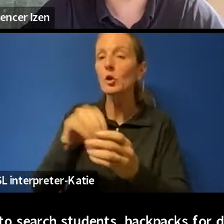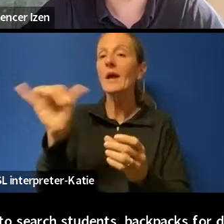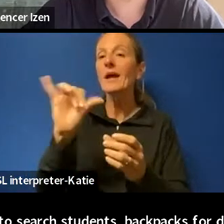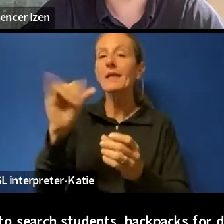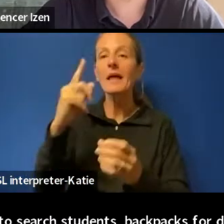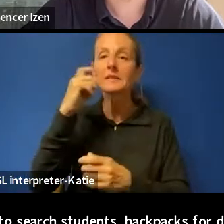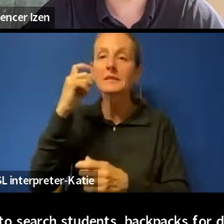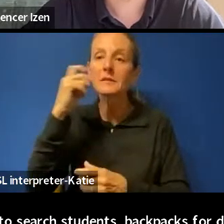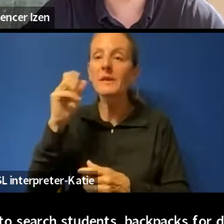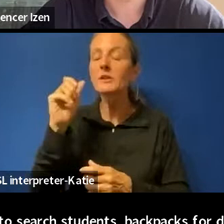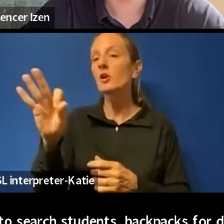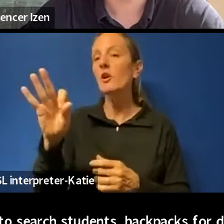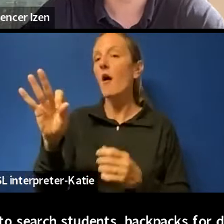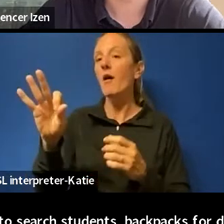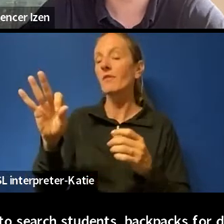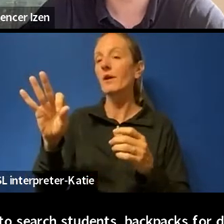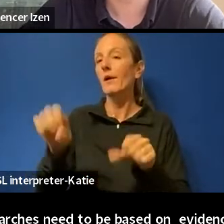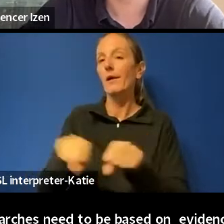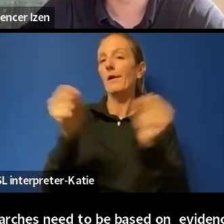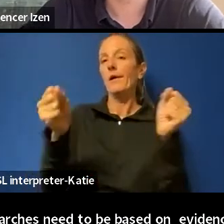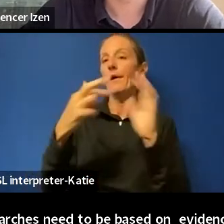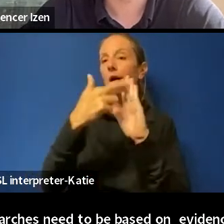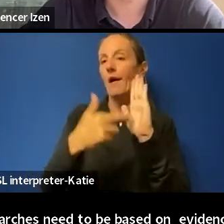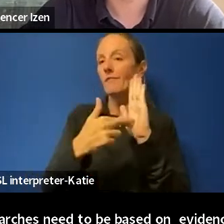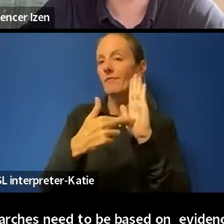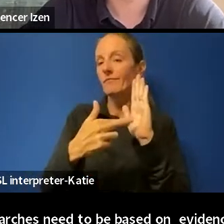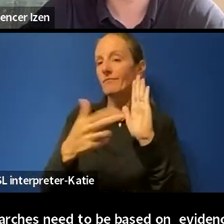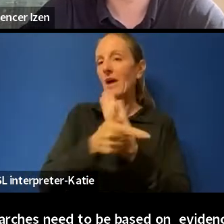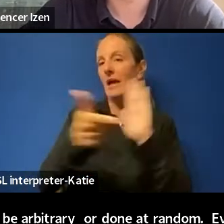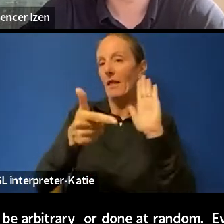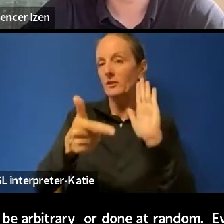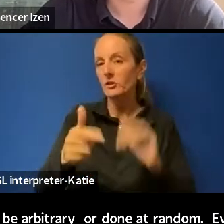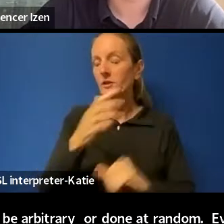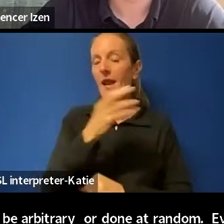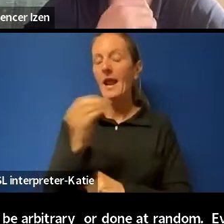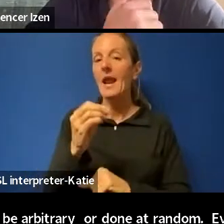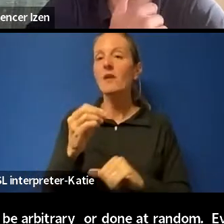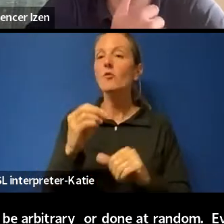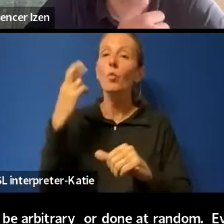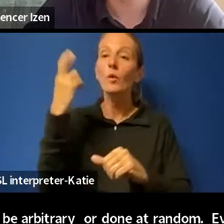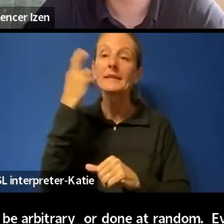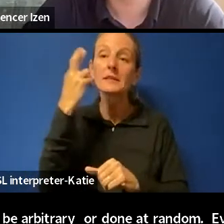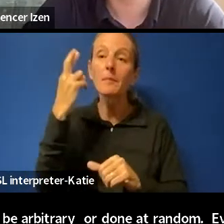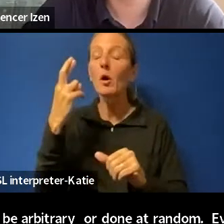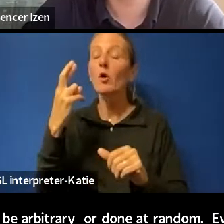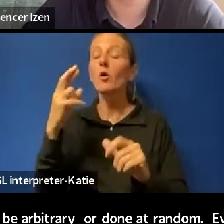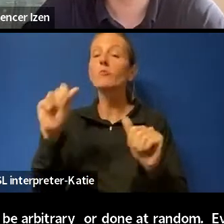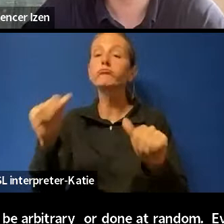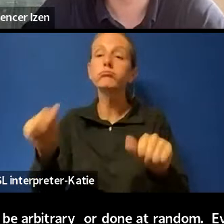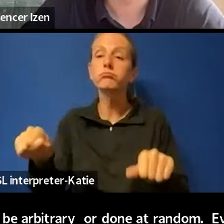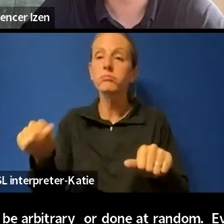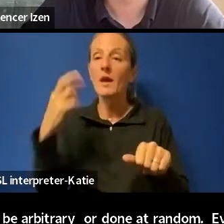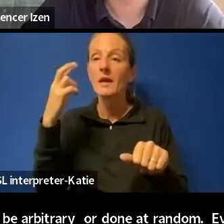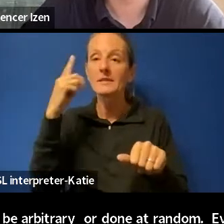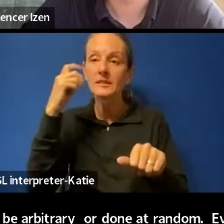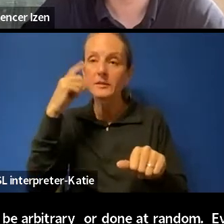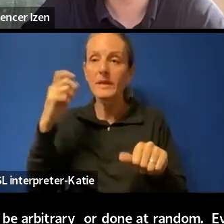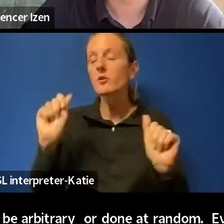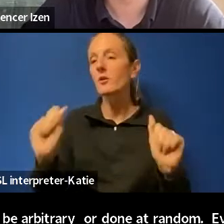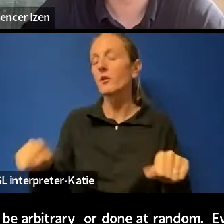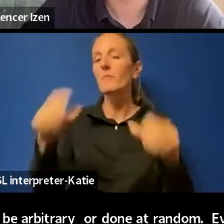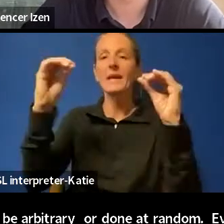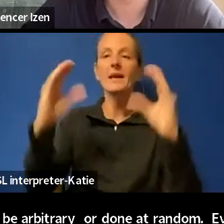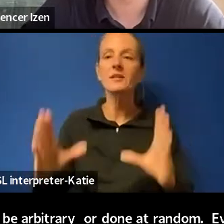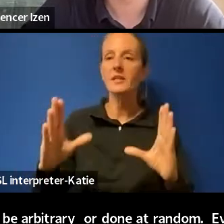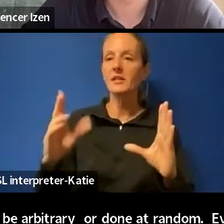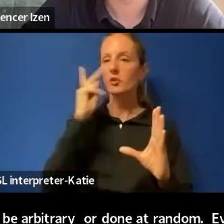suspicion of a violation, for example, and these reasonable suspicions could be a teacher seeing someone, a teacher seeing someone passing